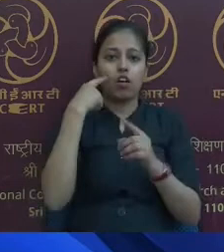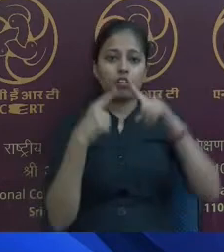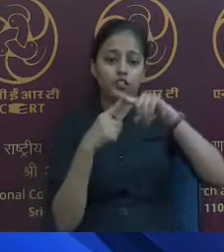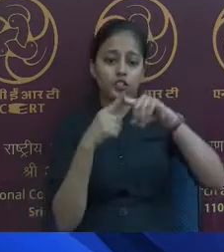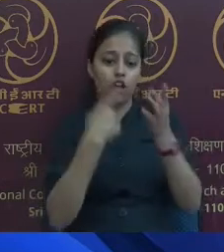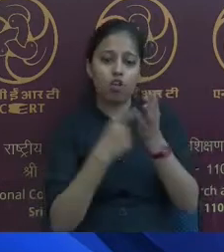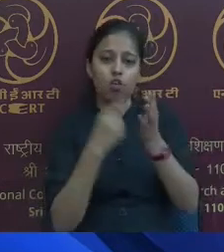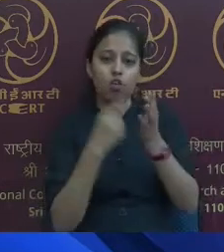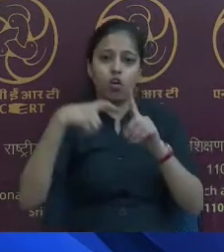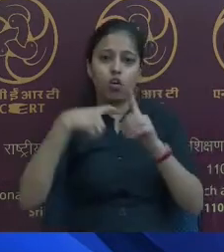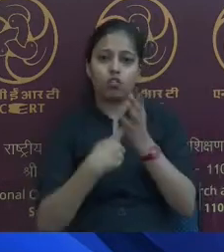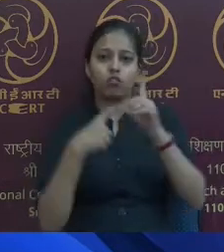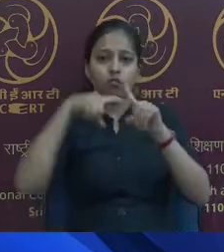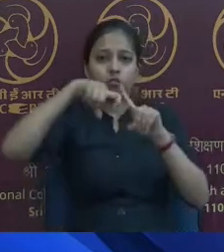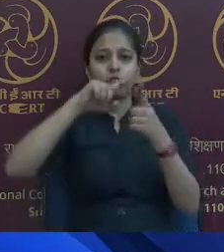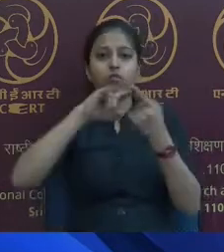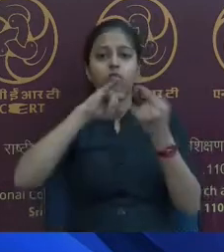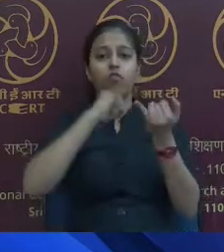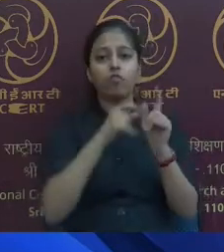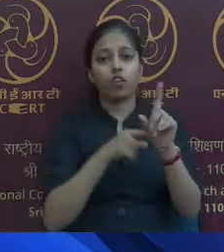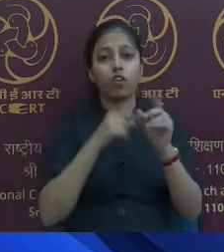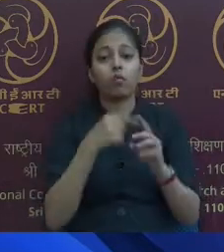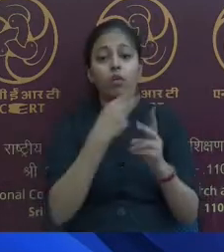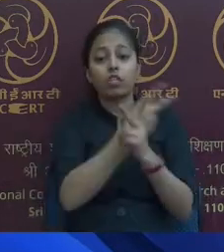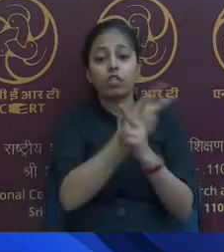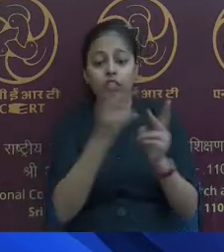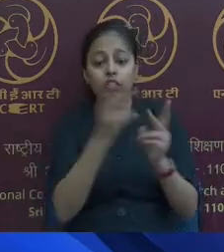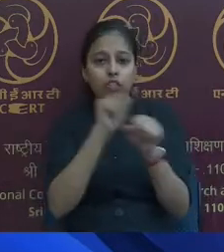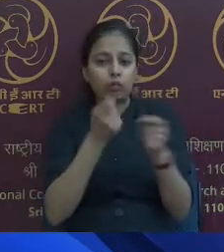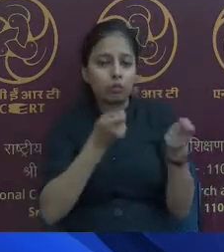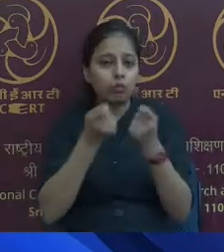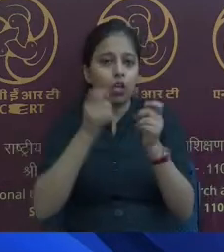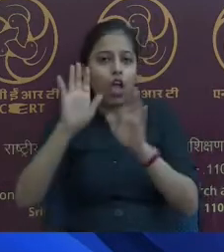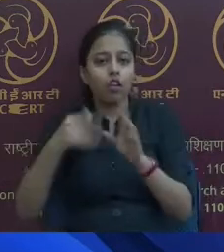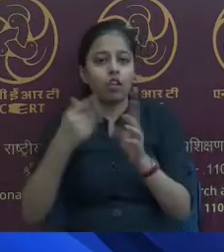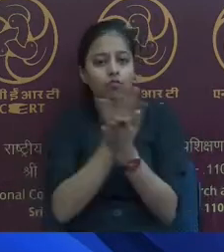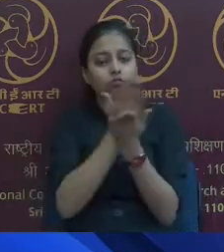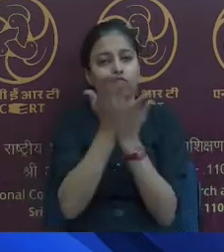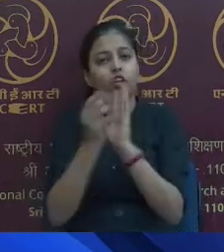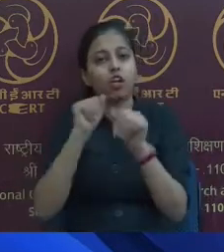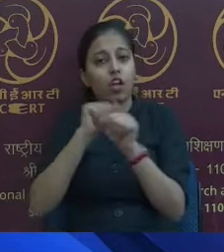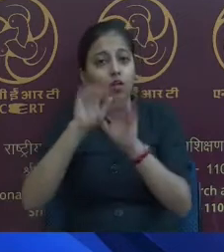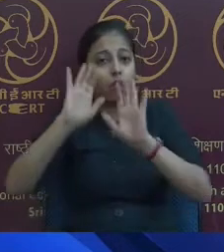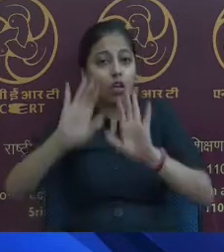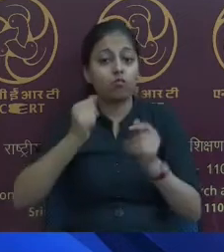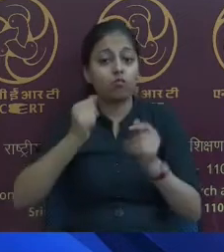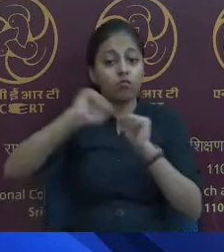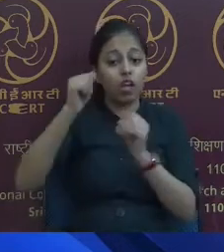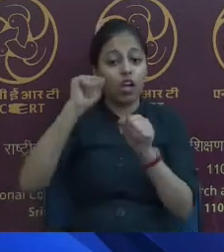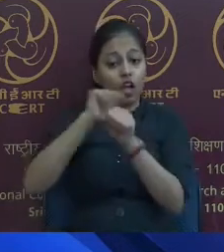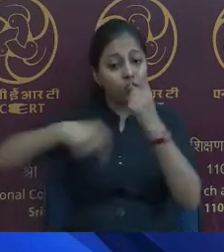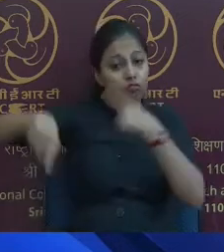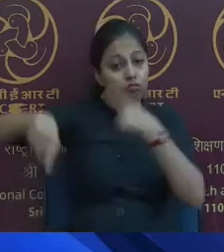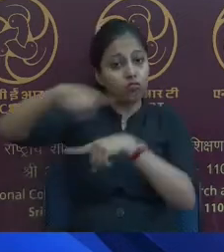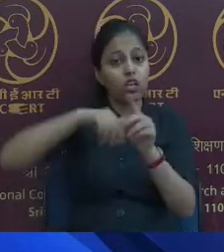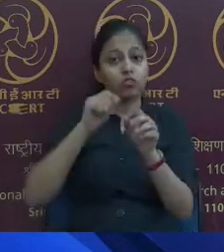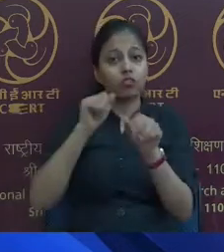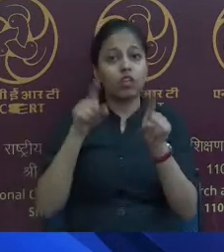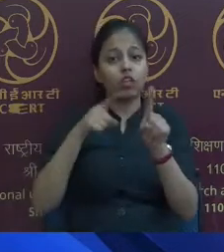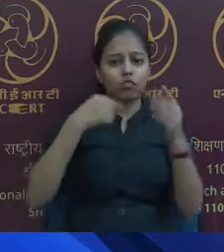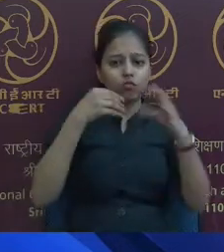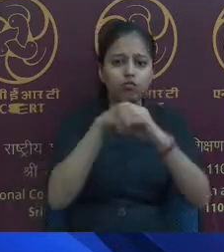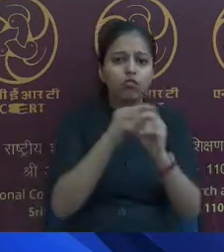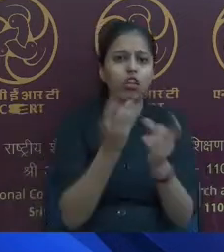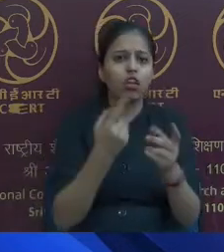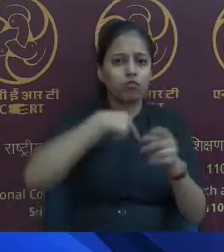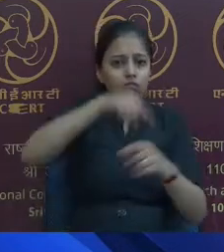in many major activities of nation building, having worn multiple hats throughout his service, including transport, urban